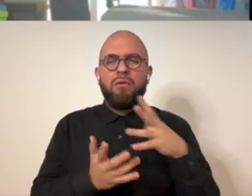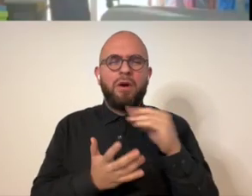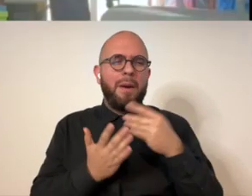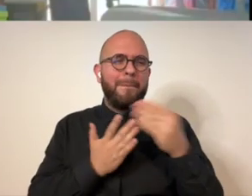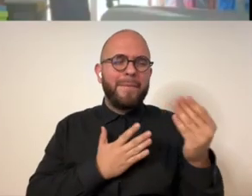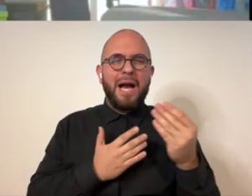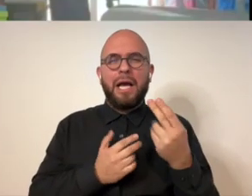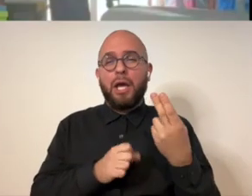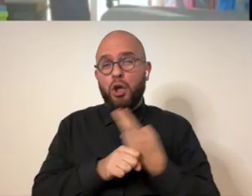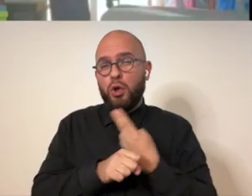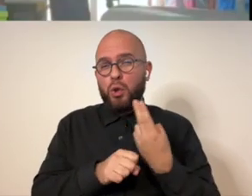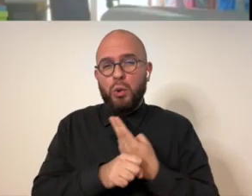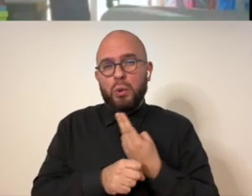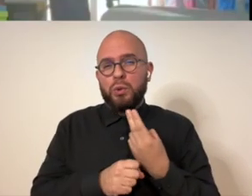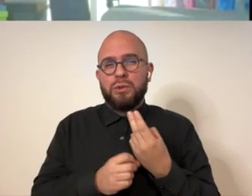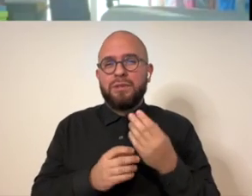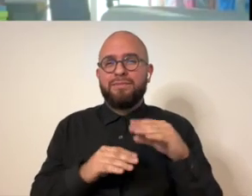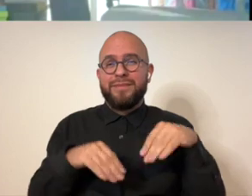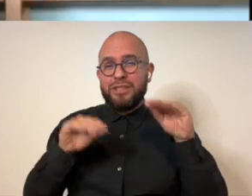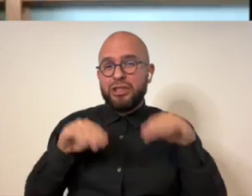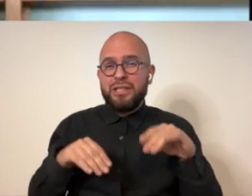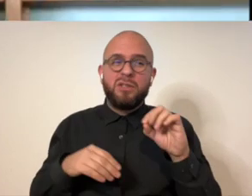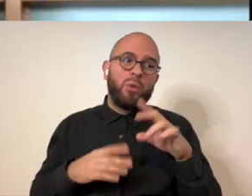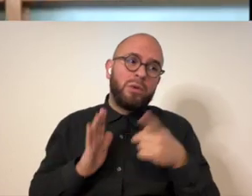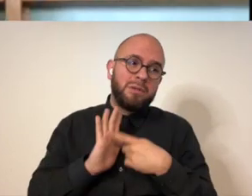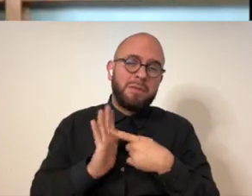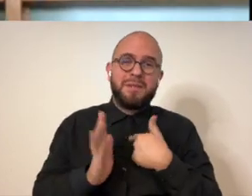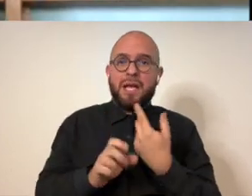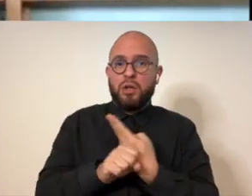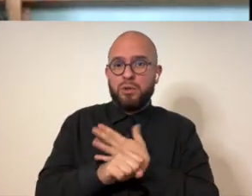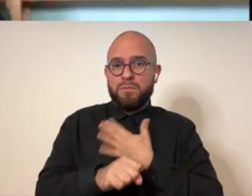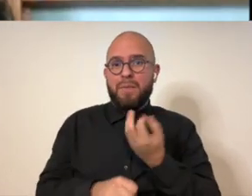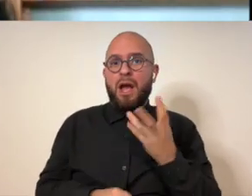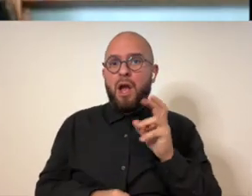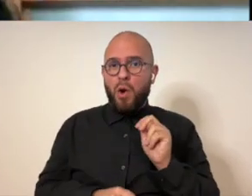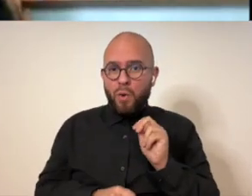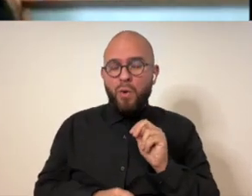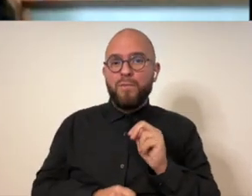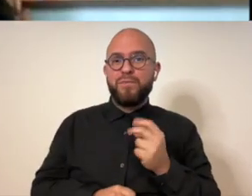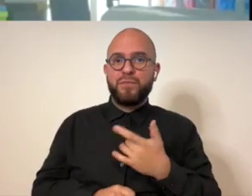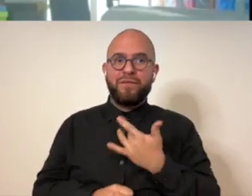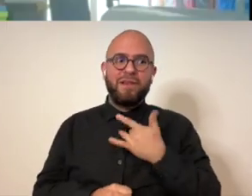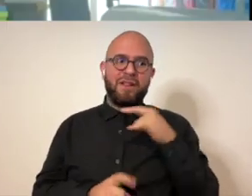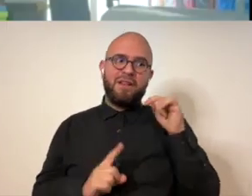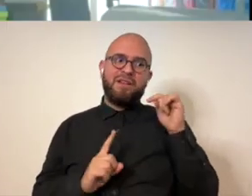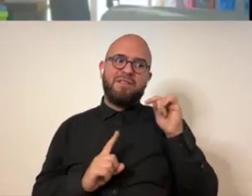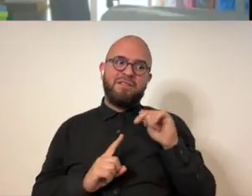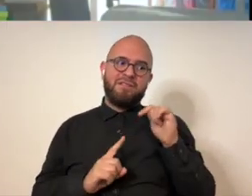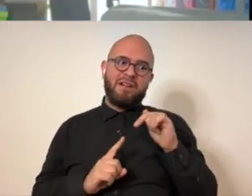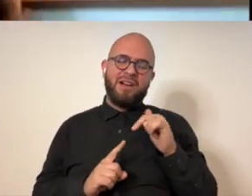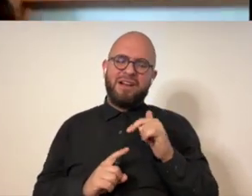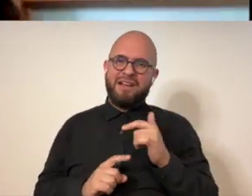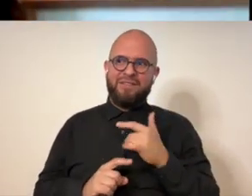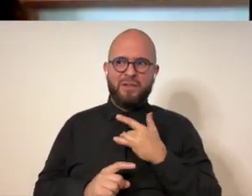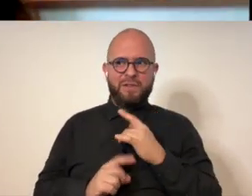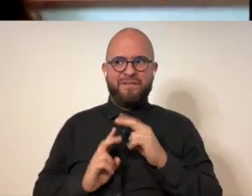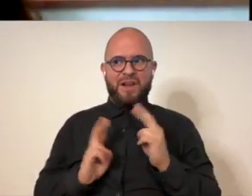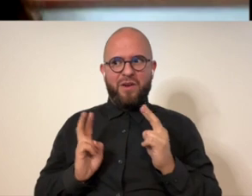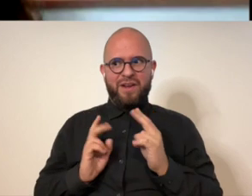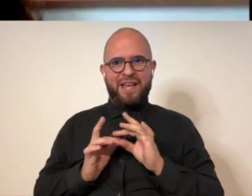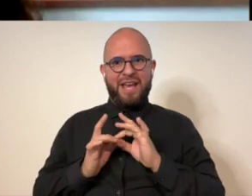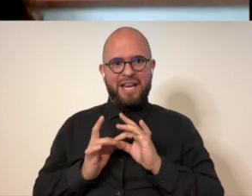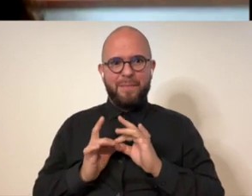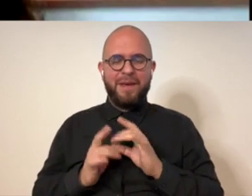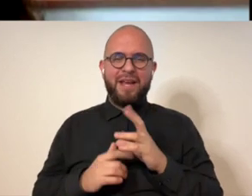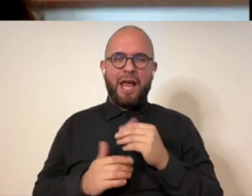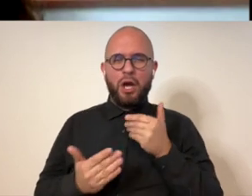and buy used cotton bedsheets oh nice or in some of my work i've used my own bedsheets okay there's